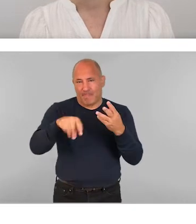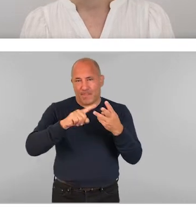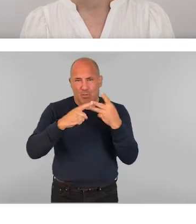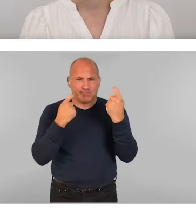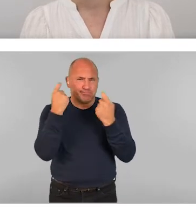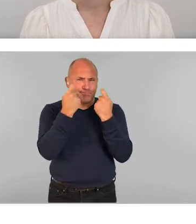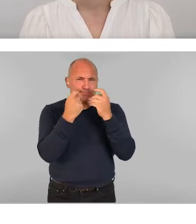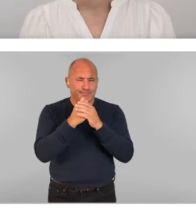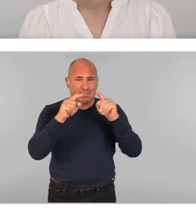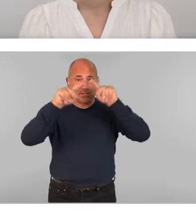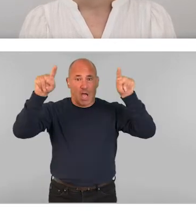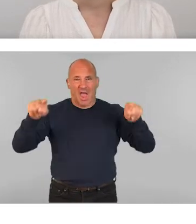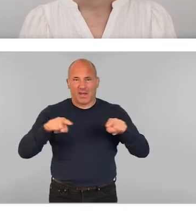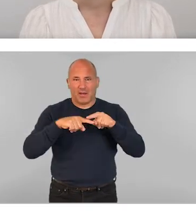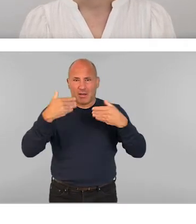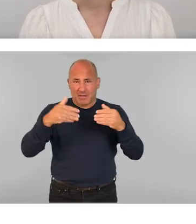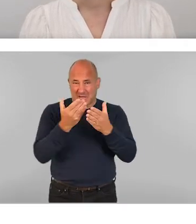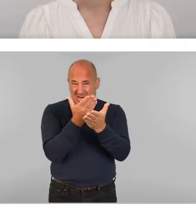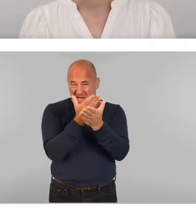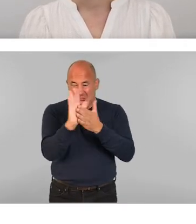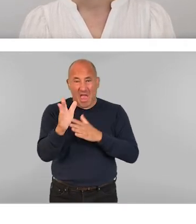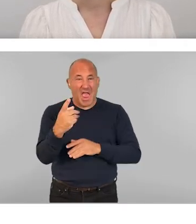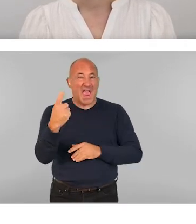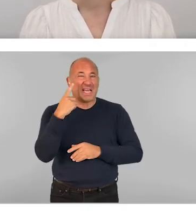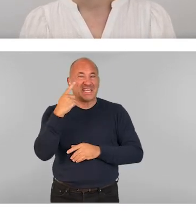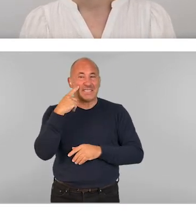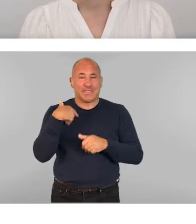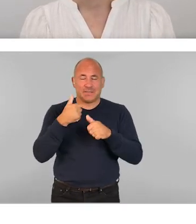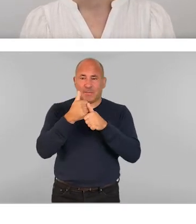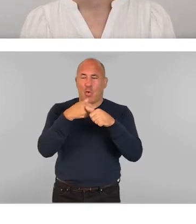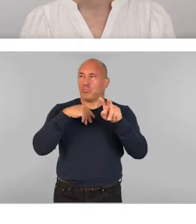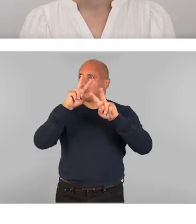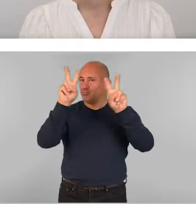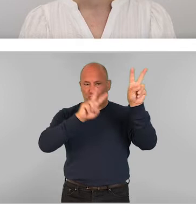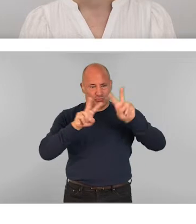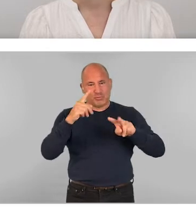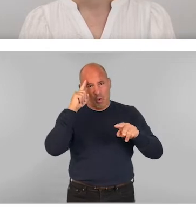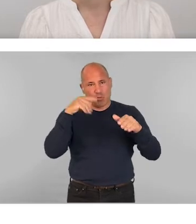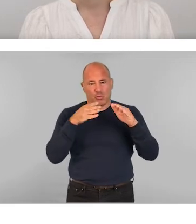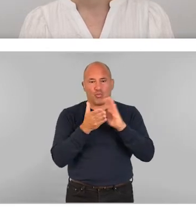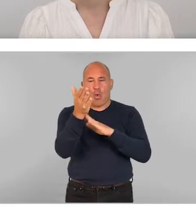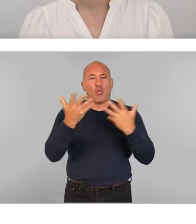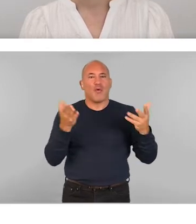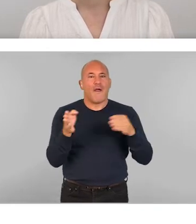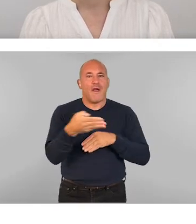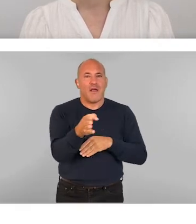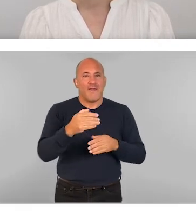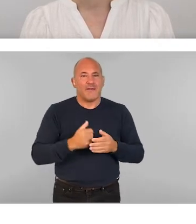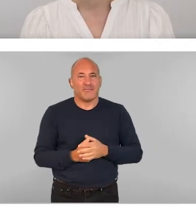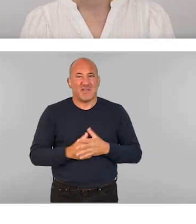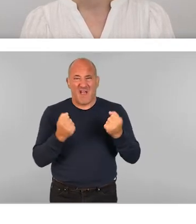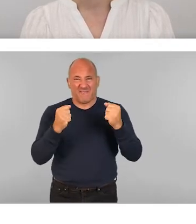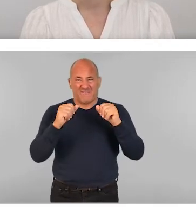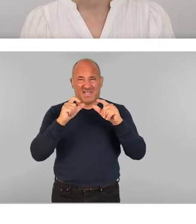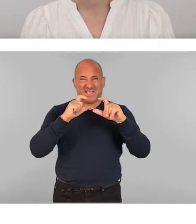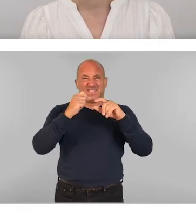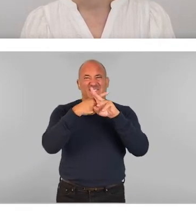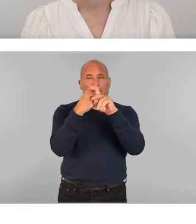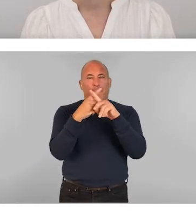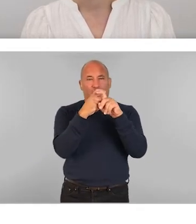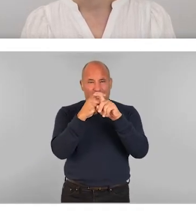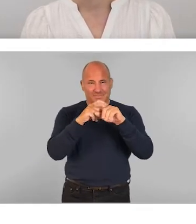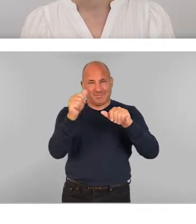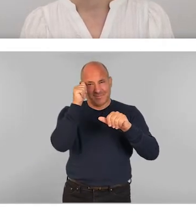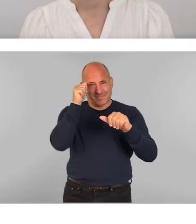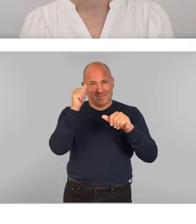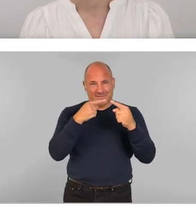is signage. Is this clear and concise to aid ease of reading? Does it contain universal symbols or infographics for readers